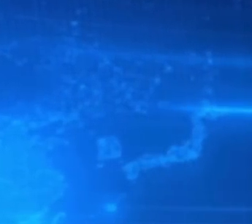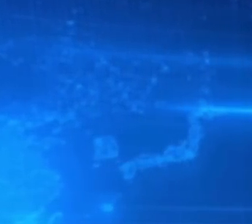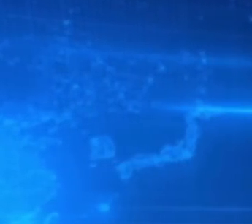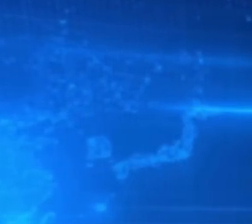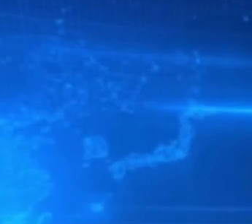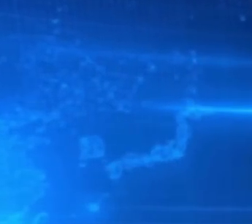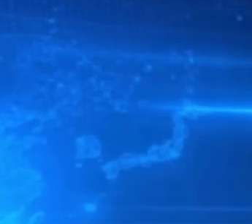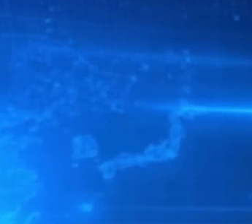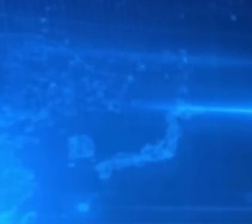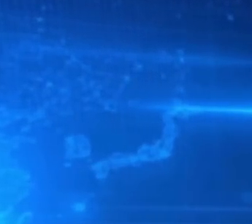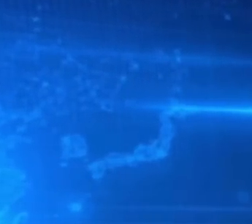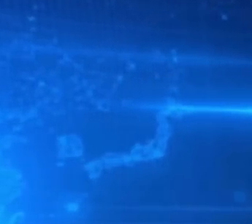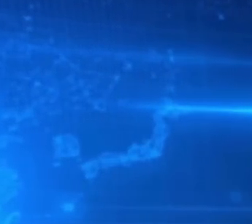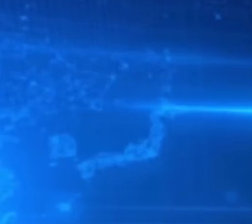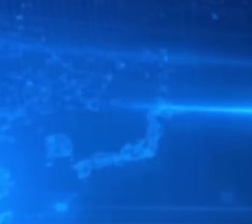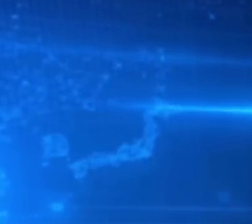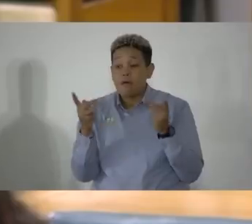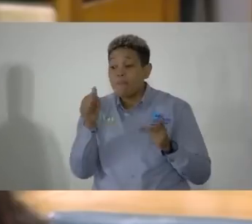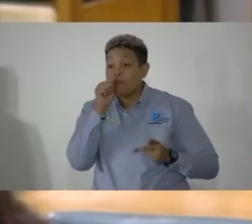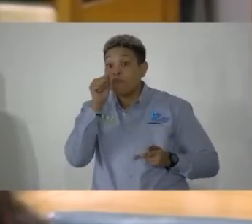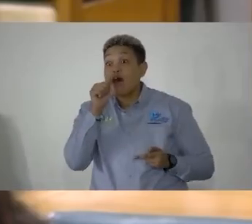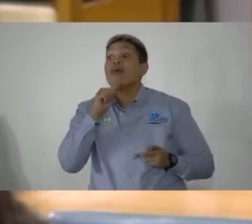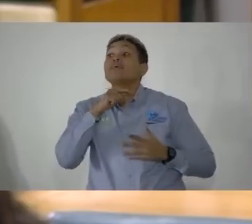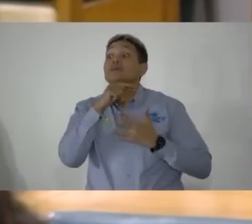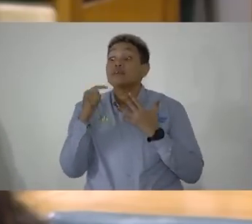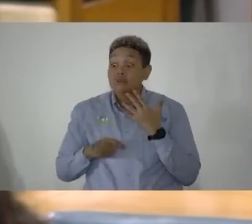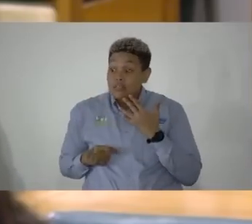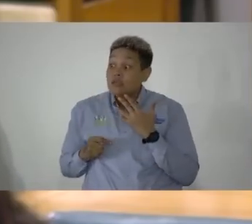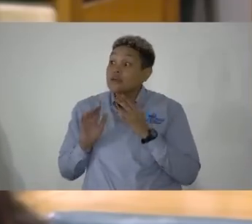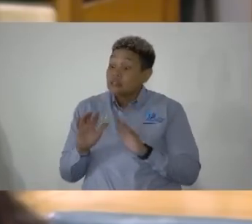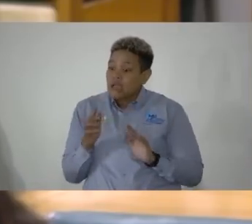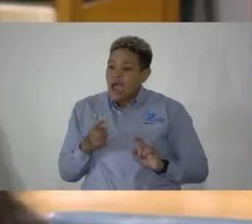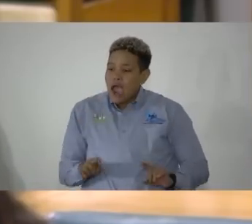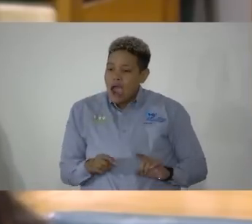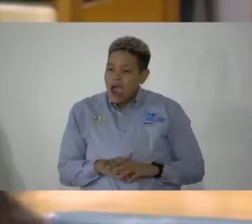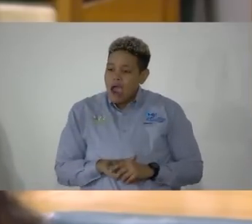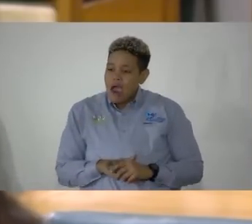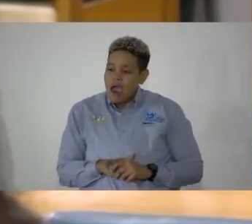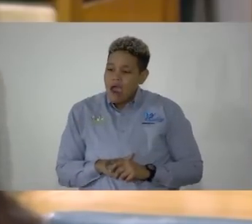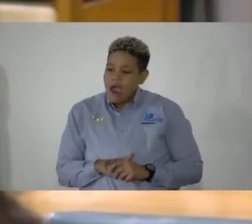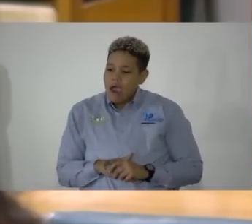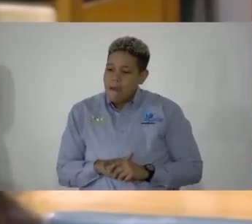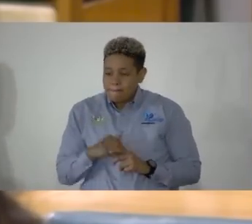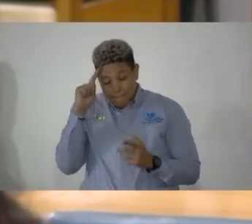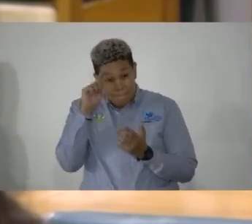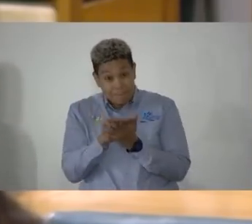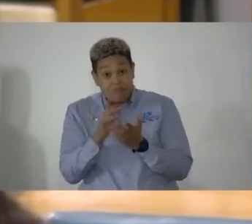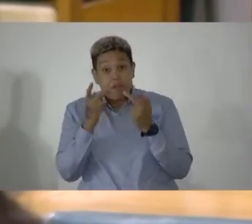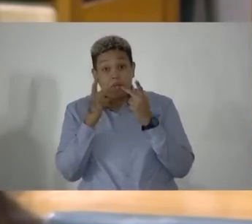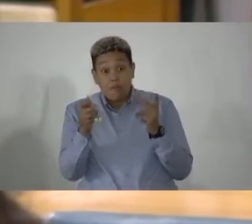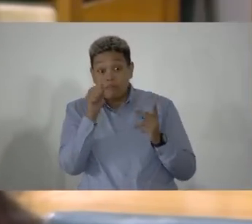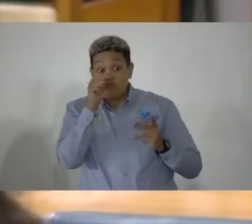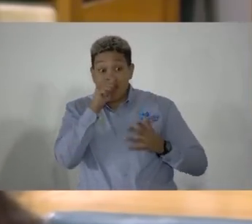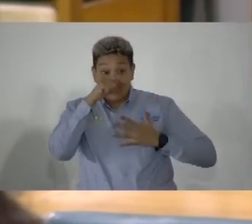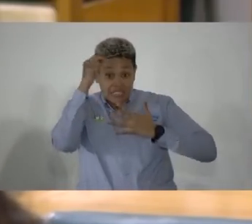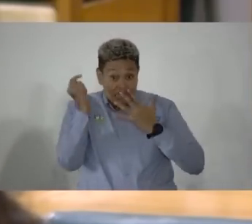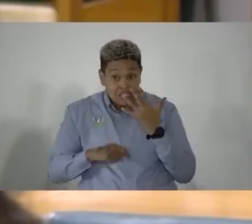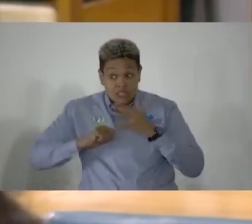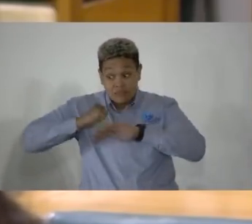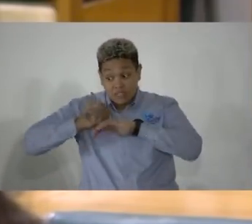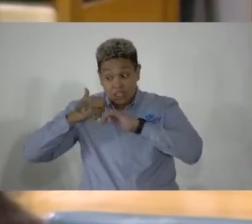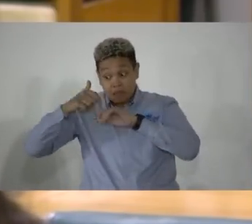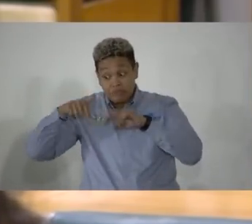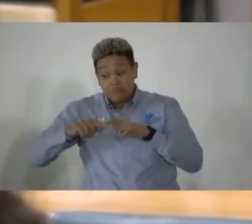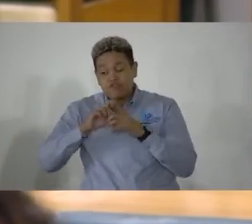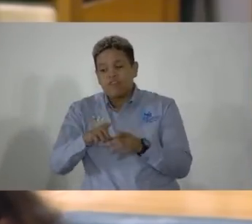record quarterly expansion in the economy. Senator Fitzhenle made the comment while opening this year's State of the Nation debate in